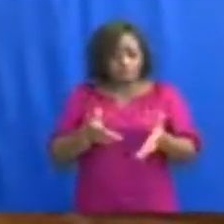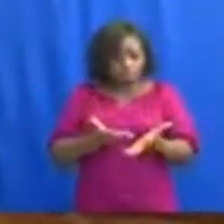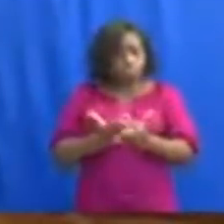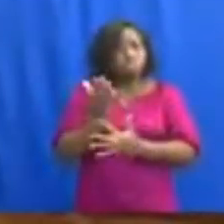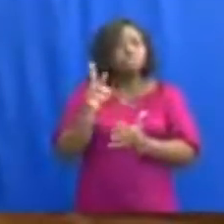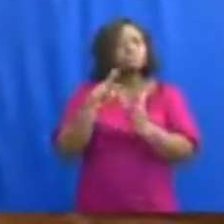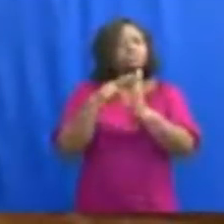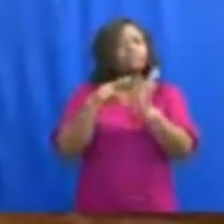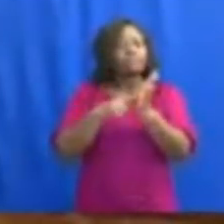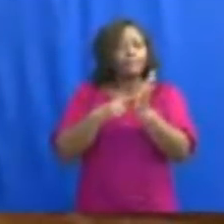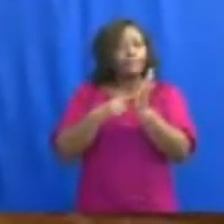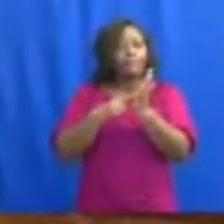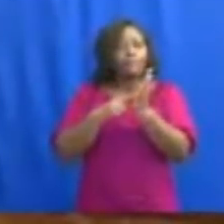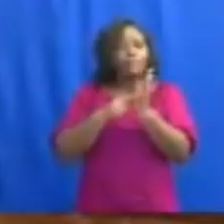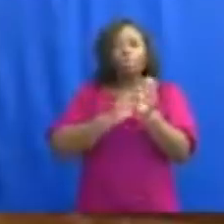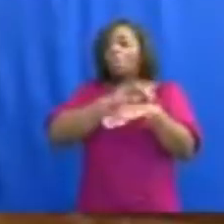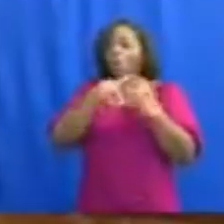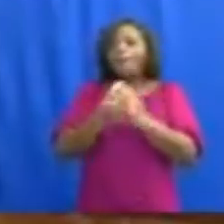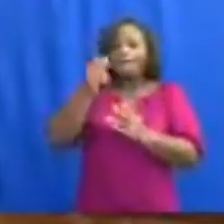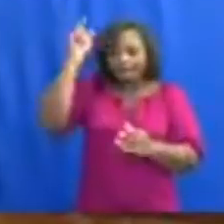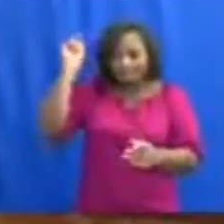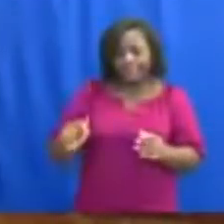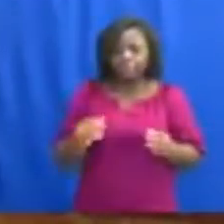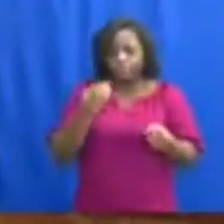apply to all of us.